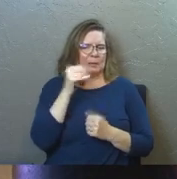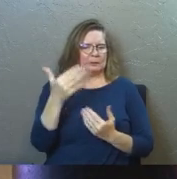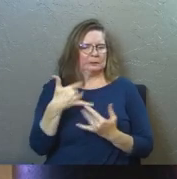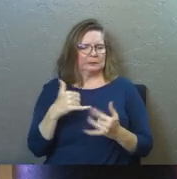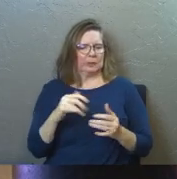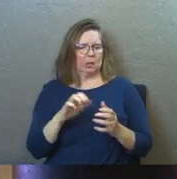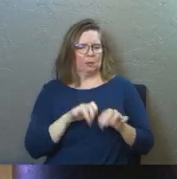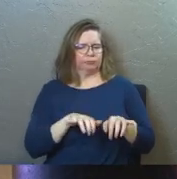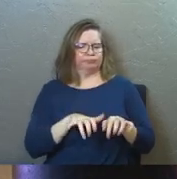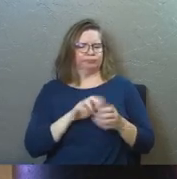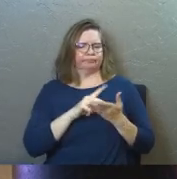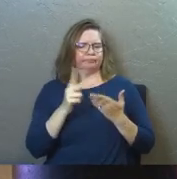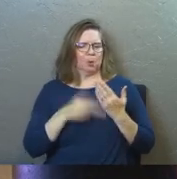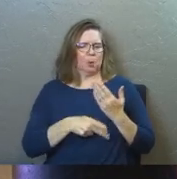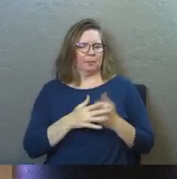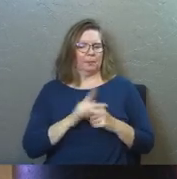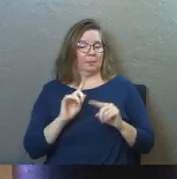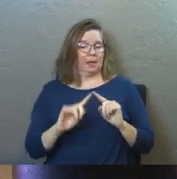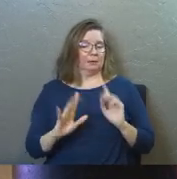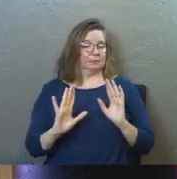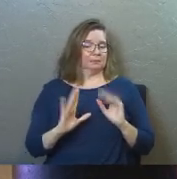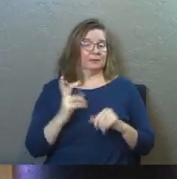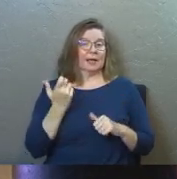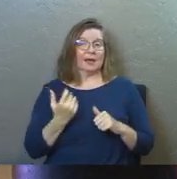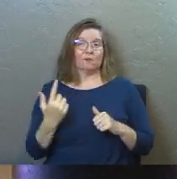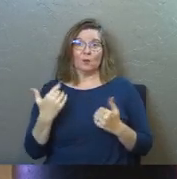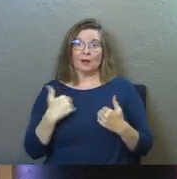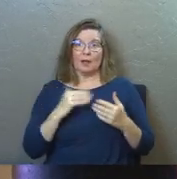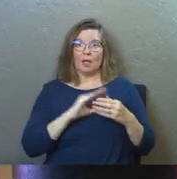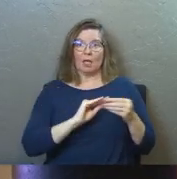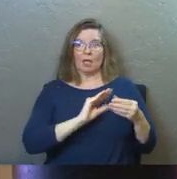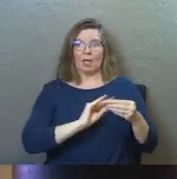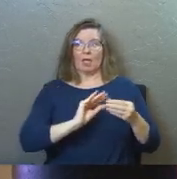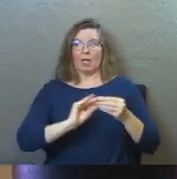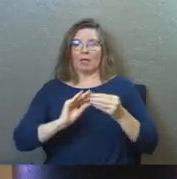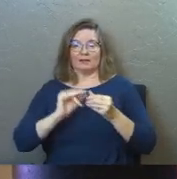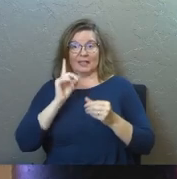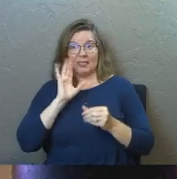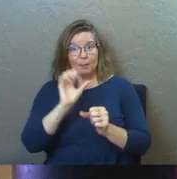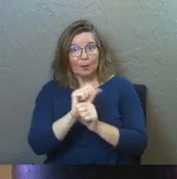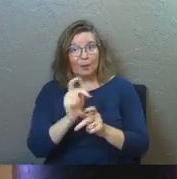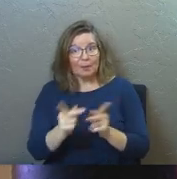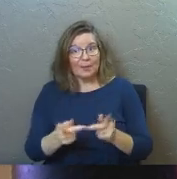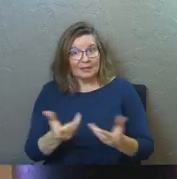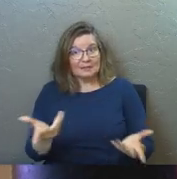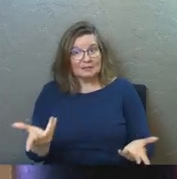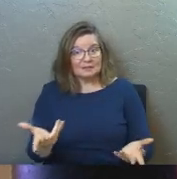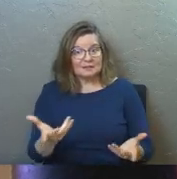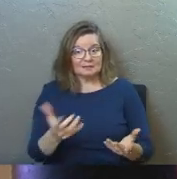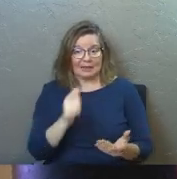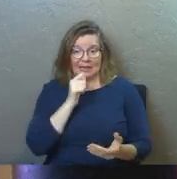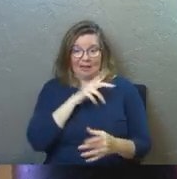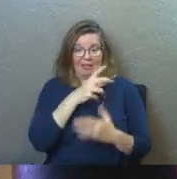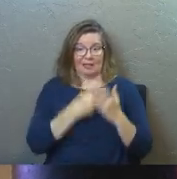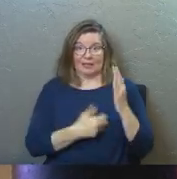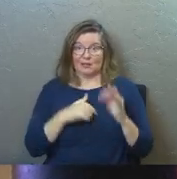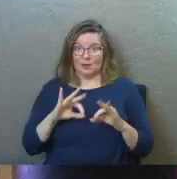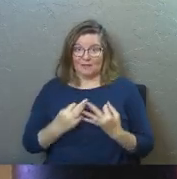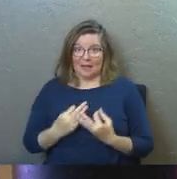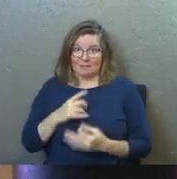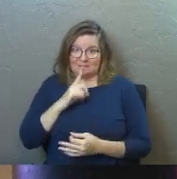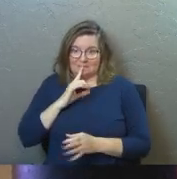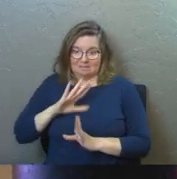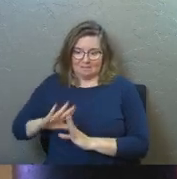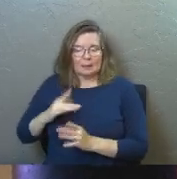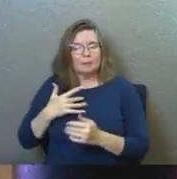he's here still coding, but everybody's got stories, yes, think about your workplace, not even getting into family